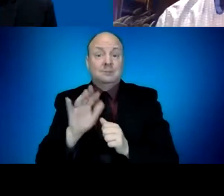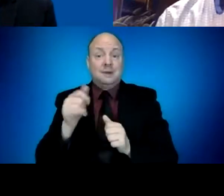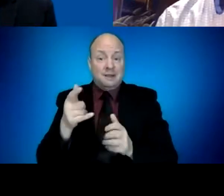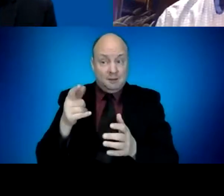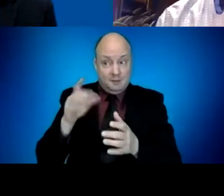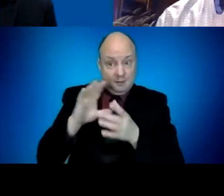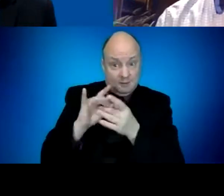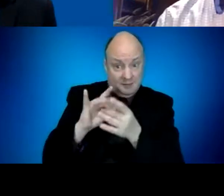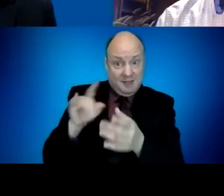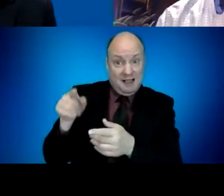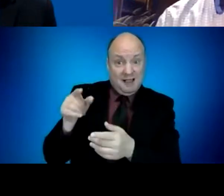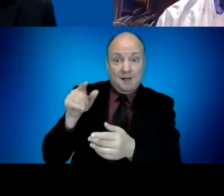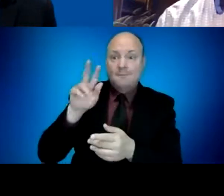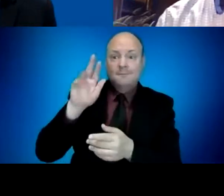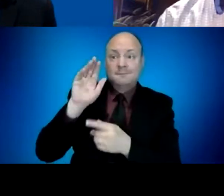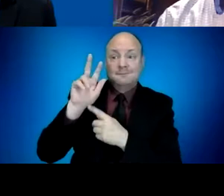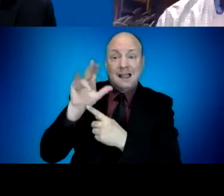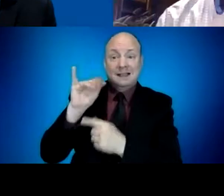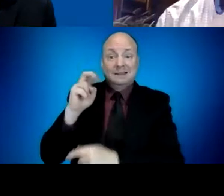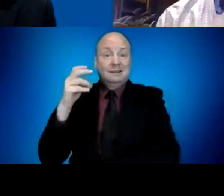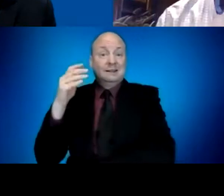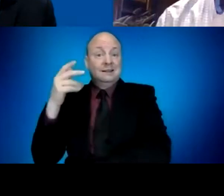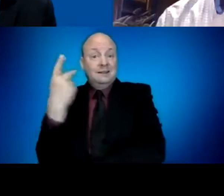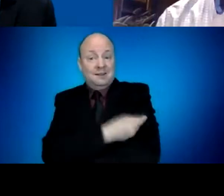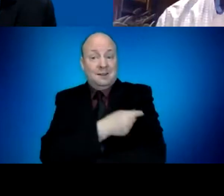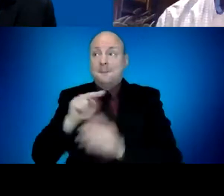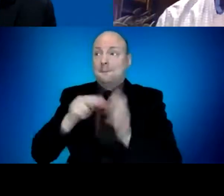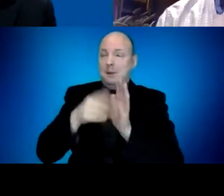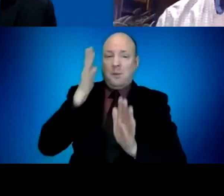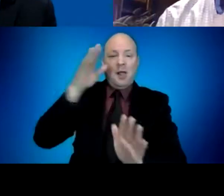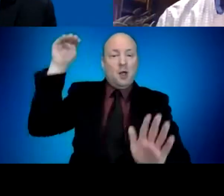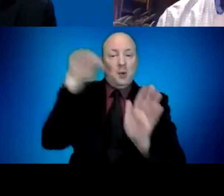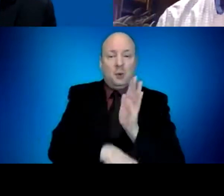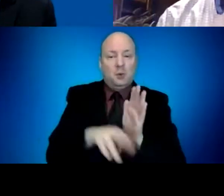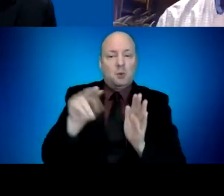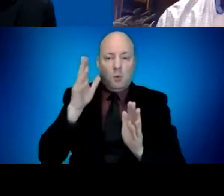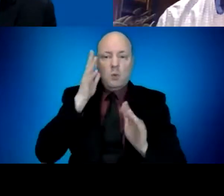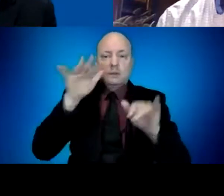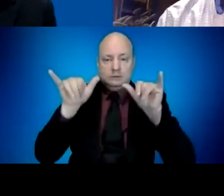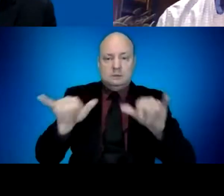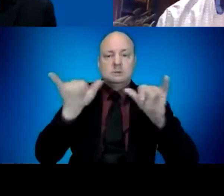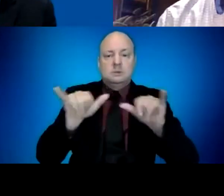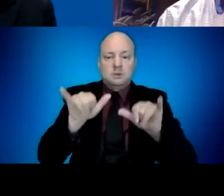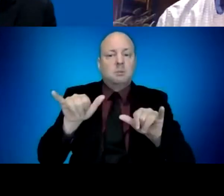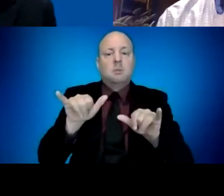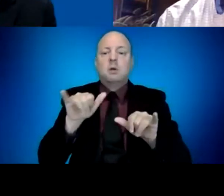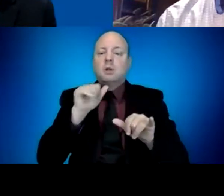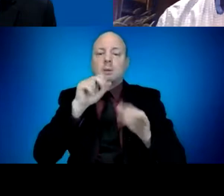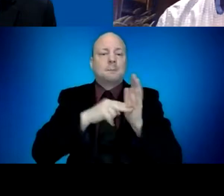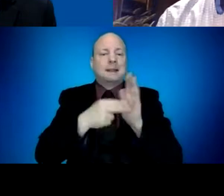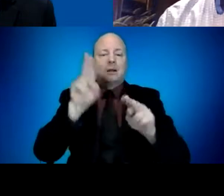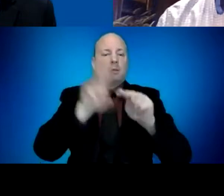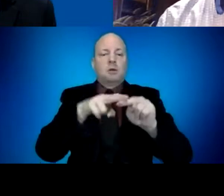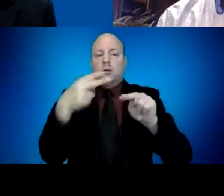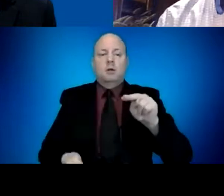but that will pick up as we move to these large, newly eligible populations. And if you'll allow me, have one other question